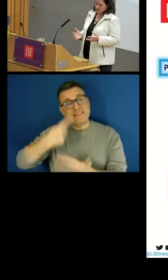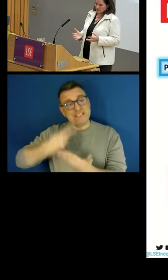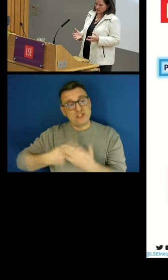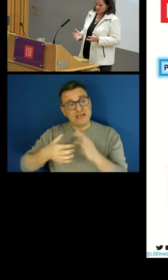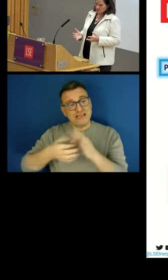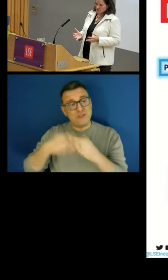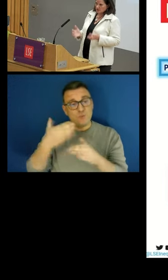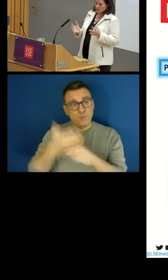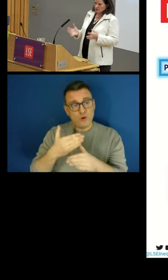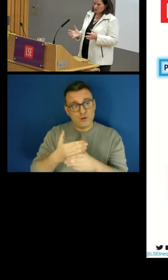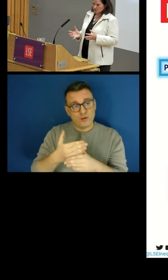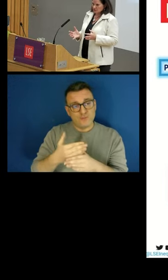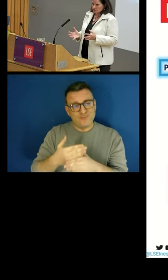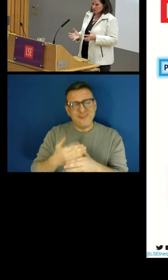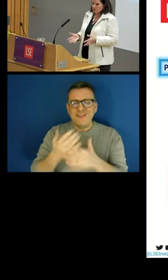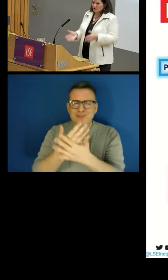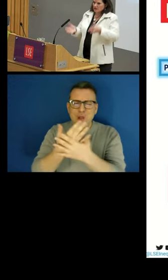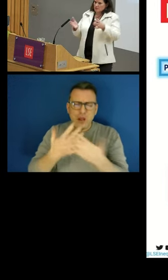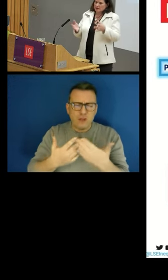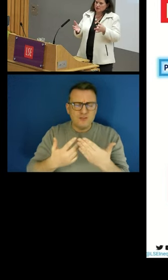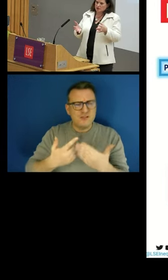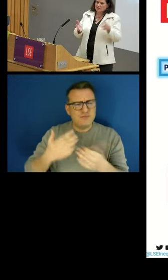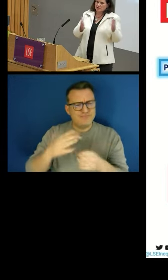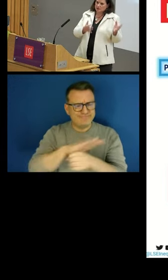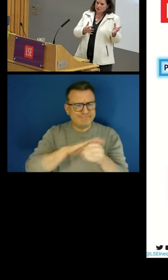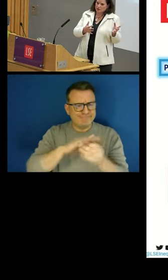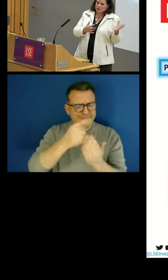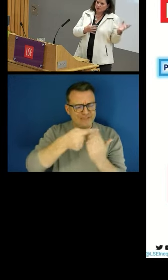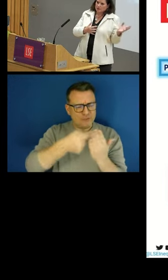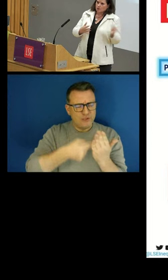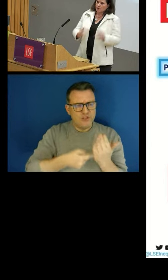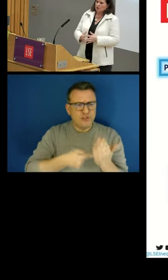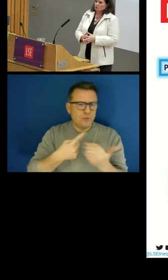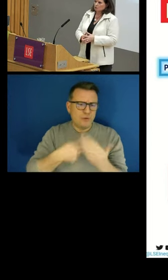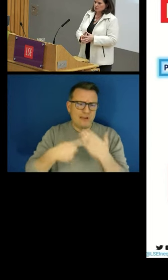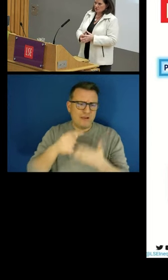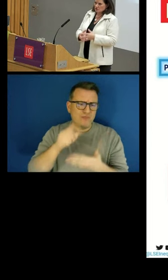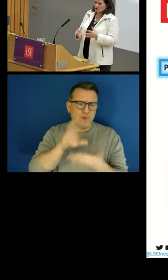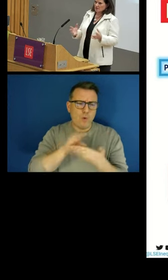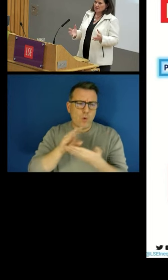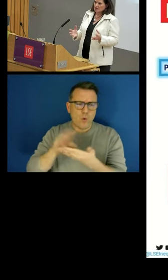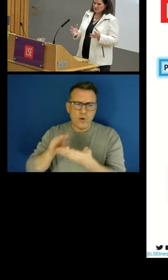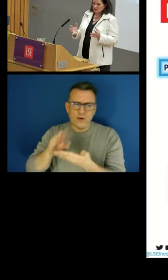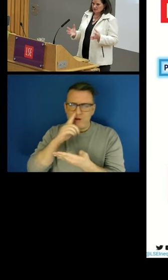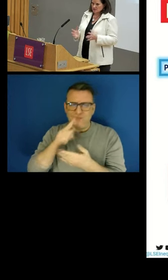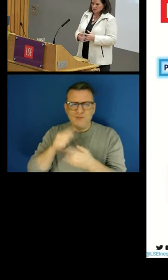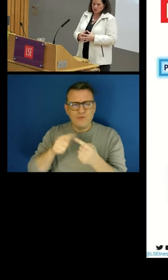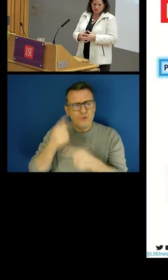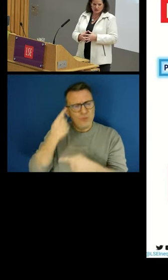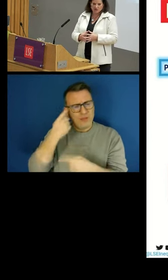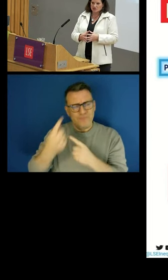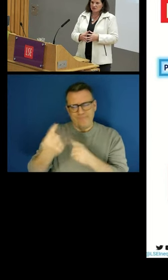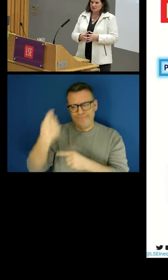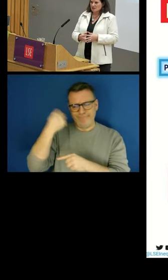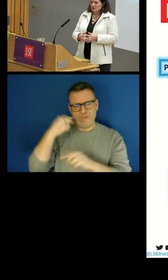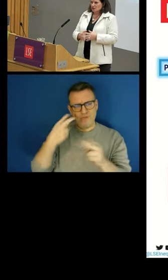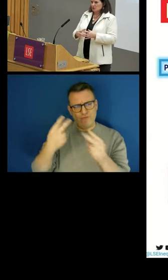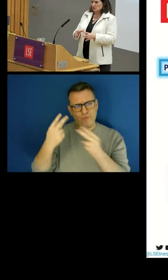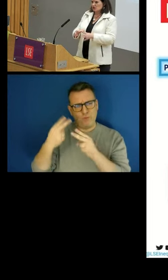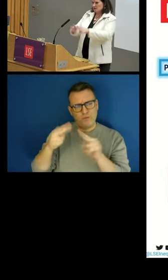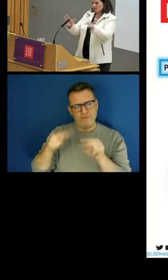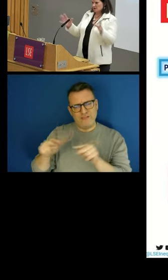other working conditions that we can't capture. And if you think back to the video where Abdul was describing his employment conditions,